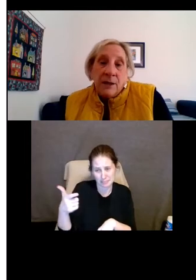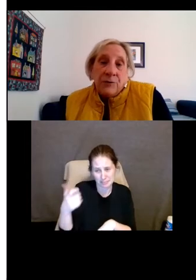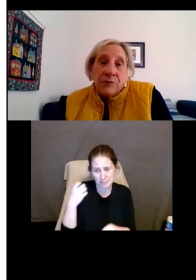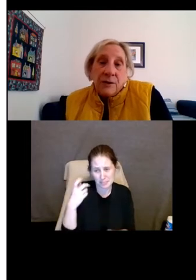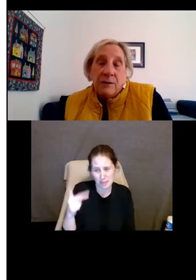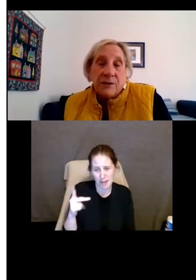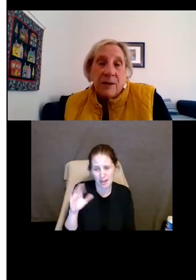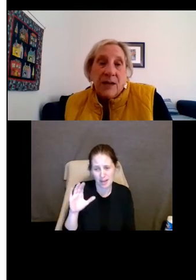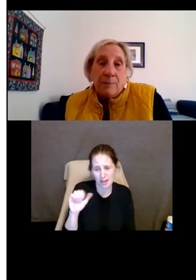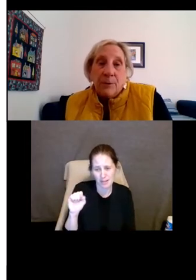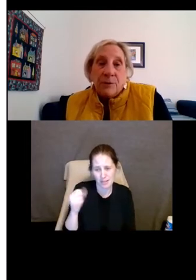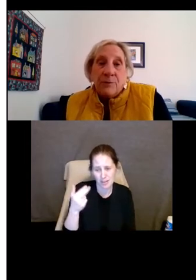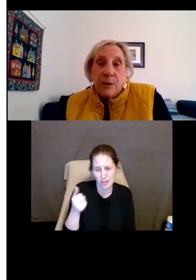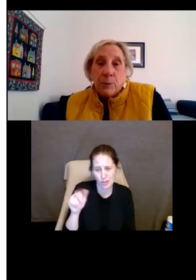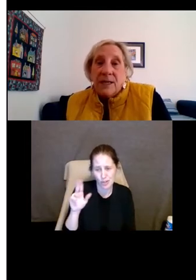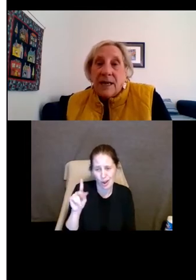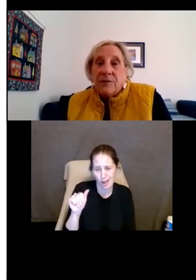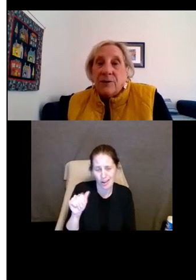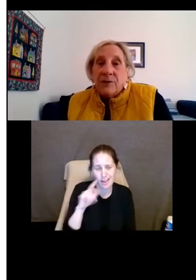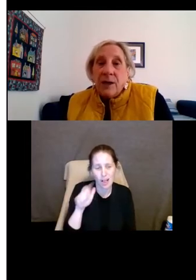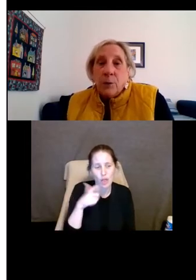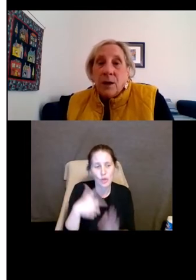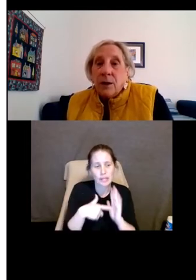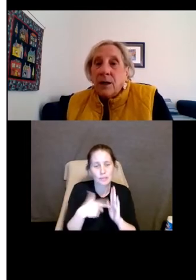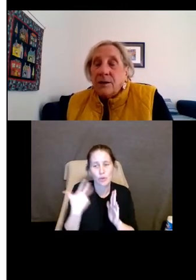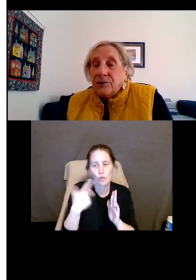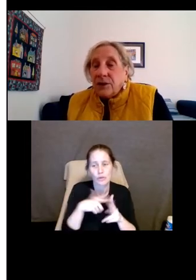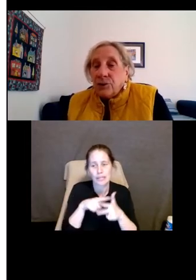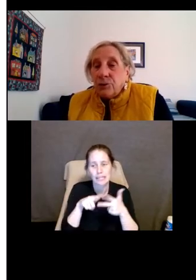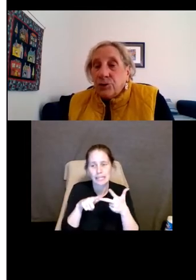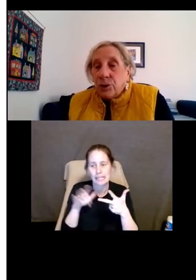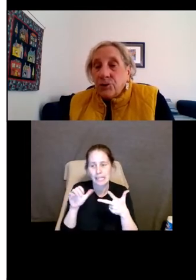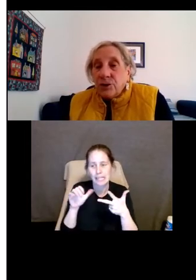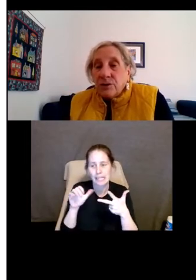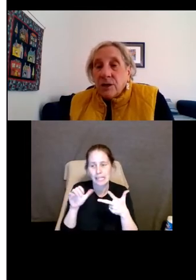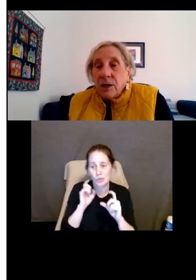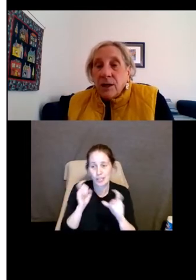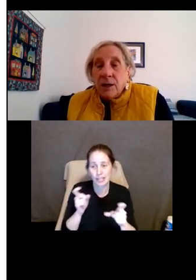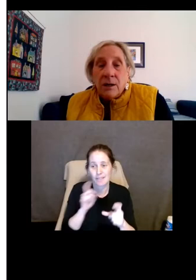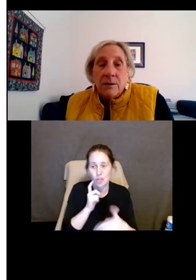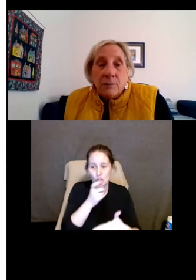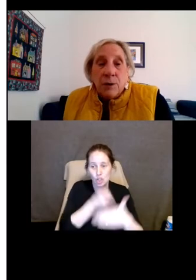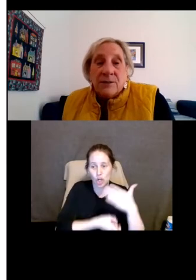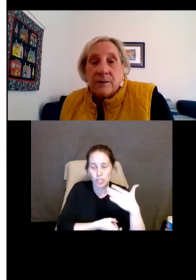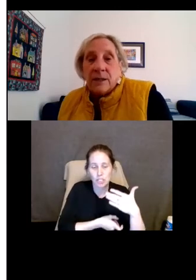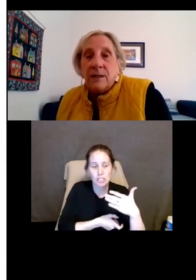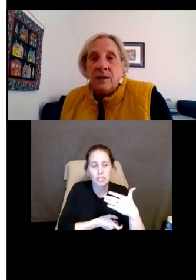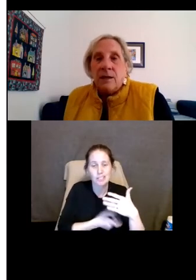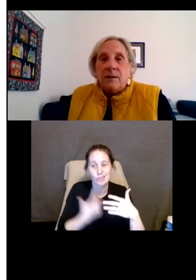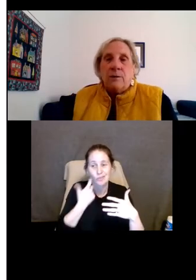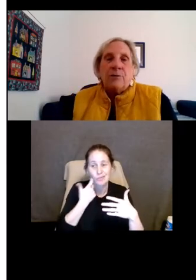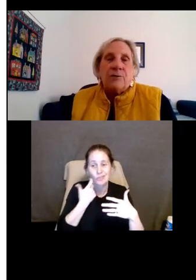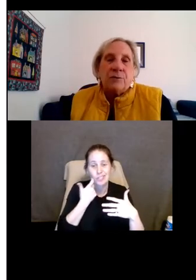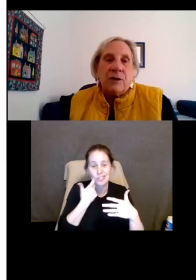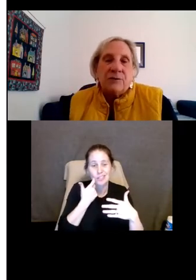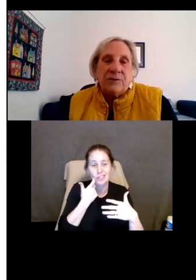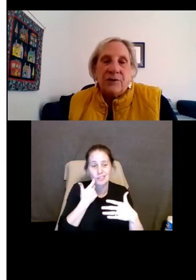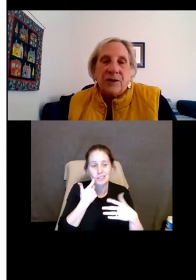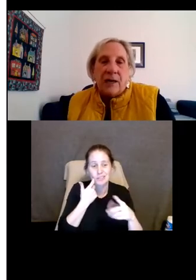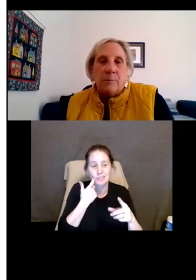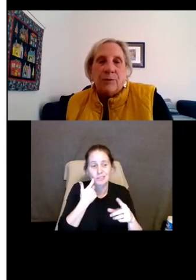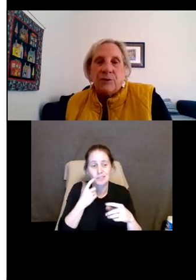Kashana. Here's some examples of three cases where HUD has issued charges recently over